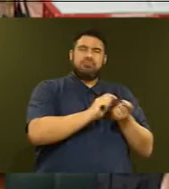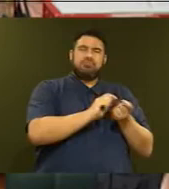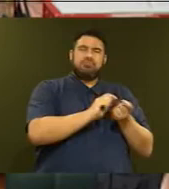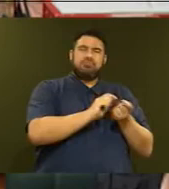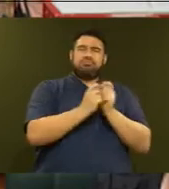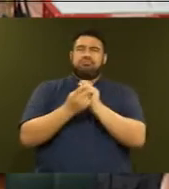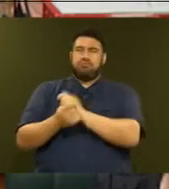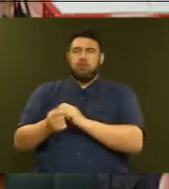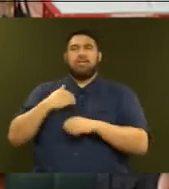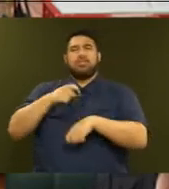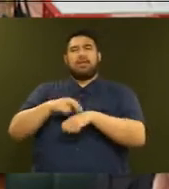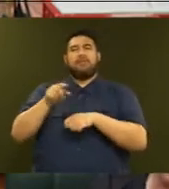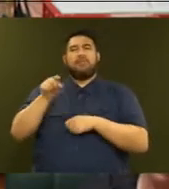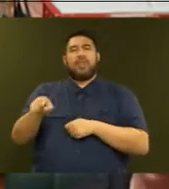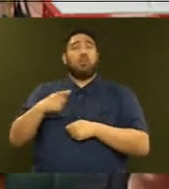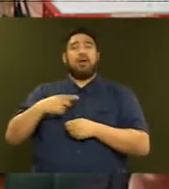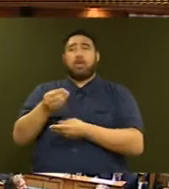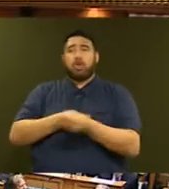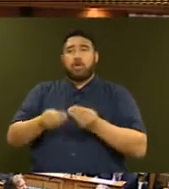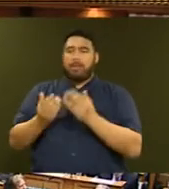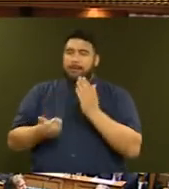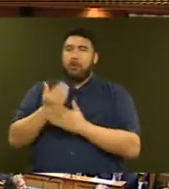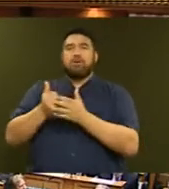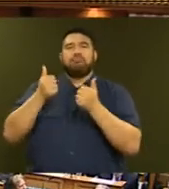to building a modern economy for New Zealand.